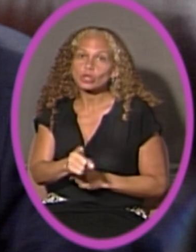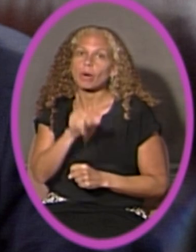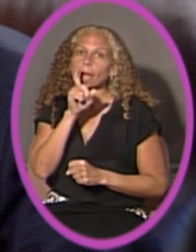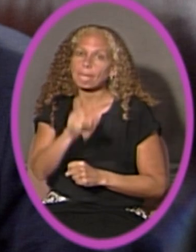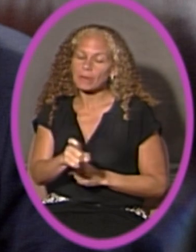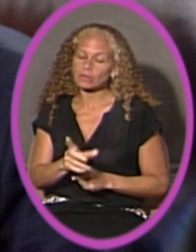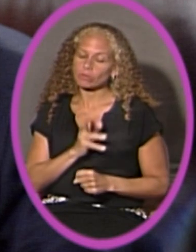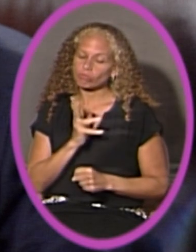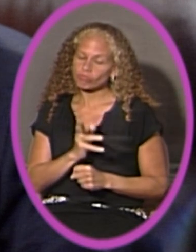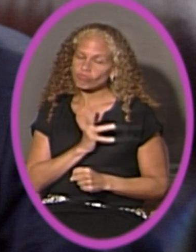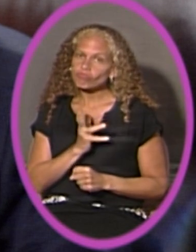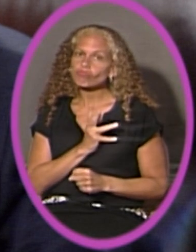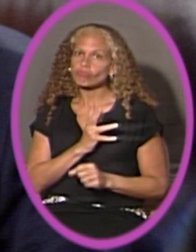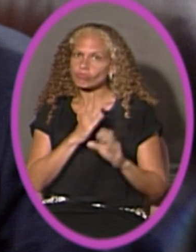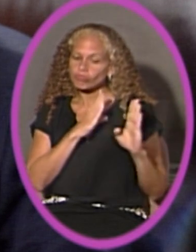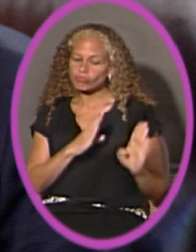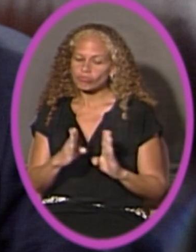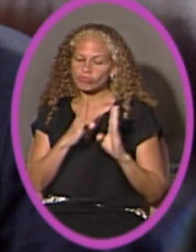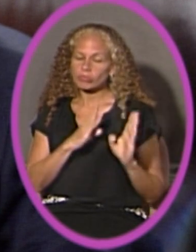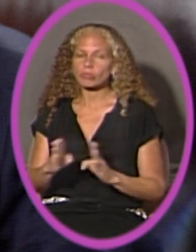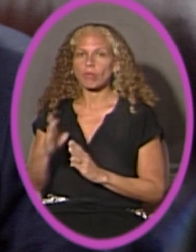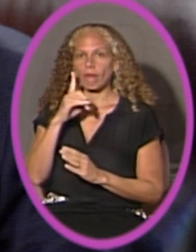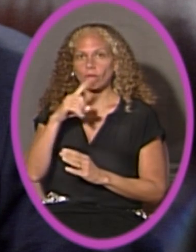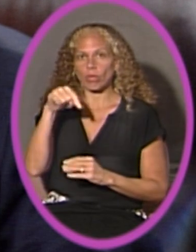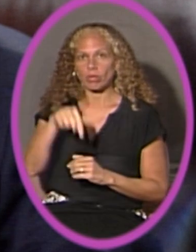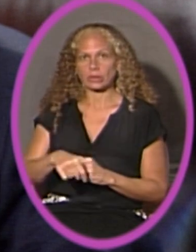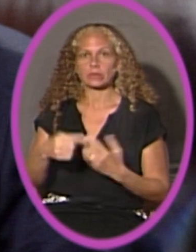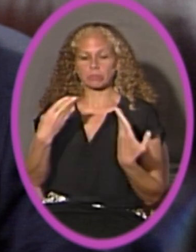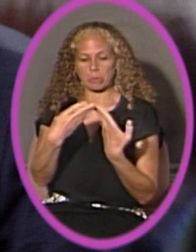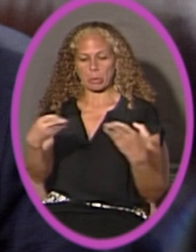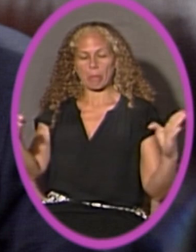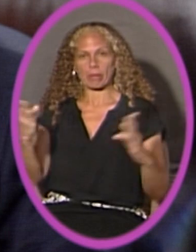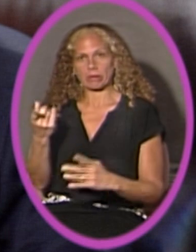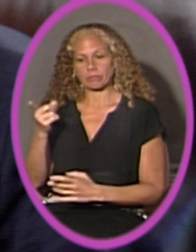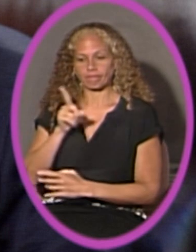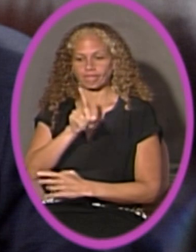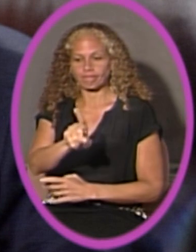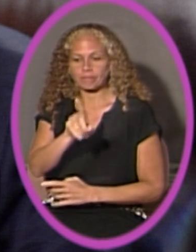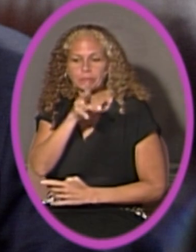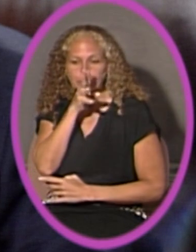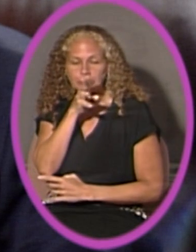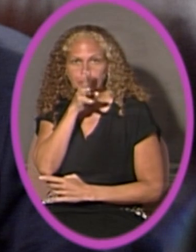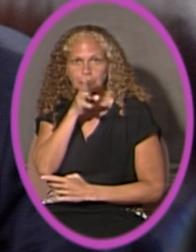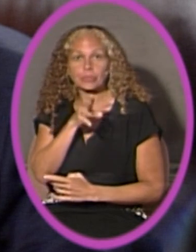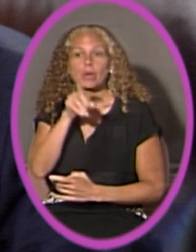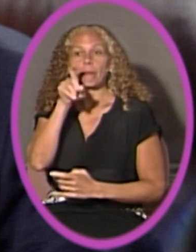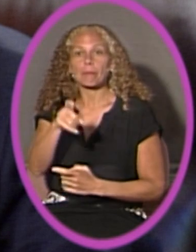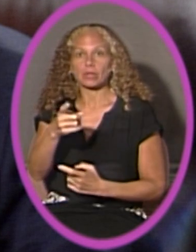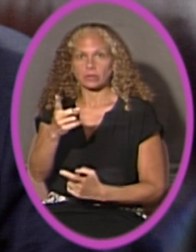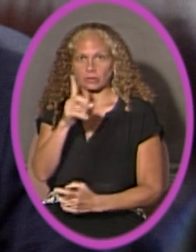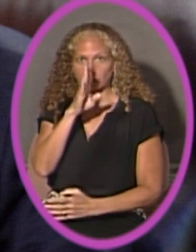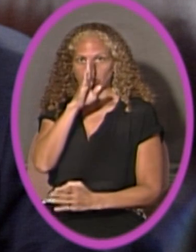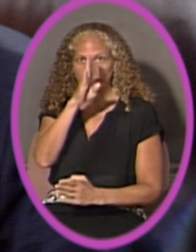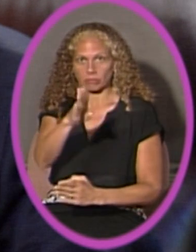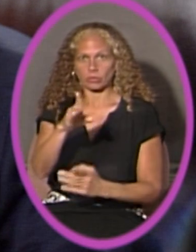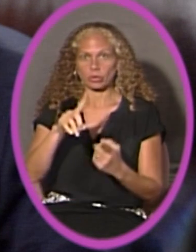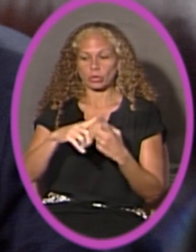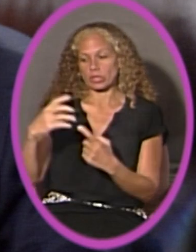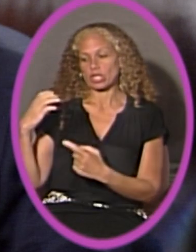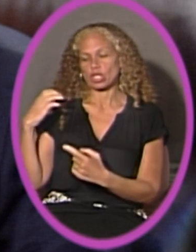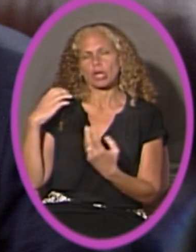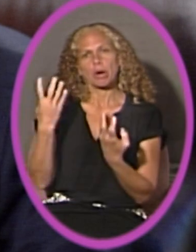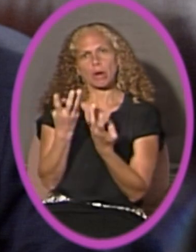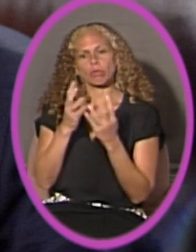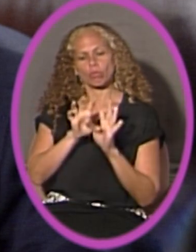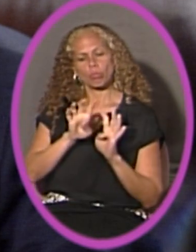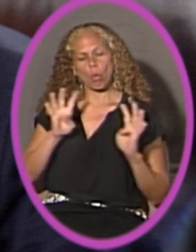progress of the public hearing. Accordingly, the speaker's remarks should be directed to the chair or the board as a whole, and speakers